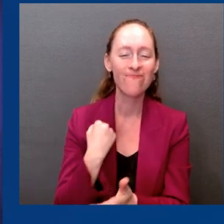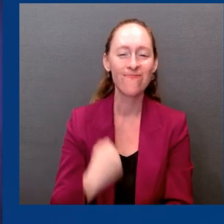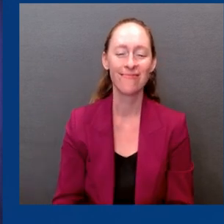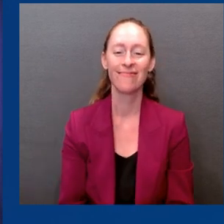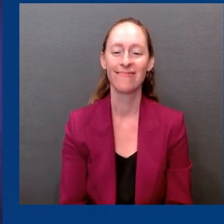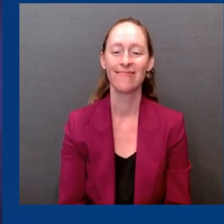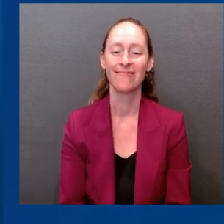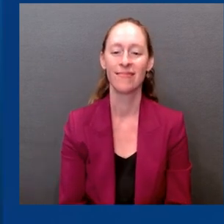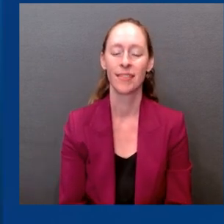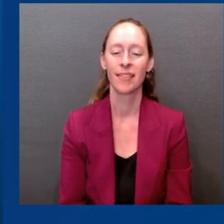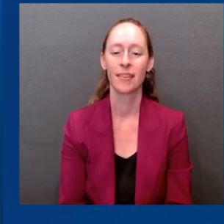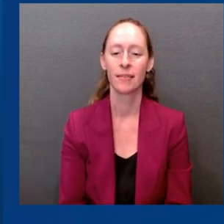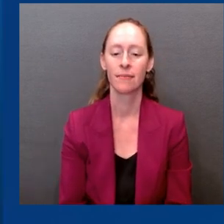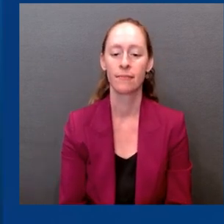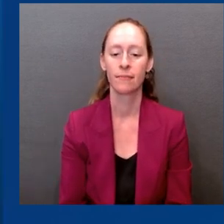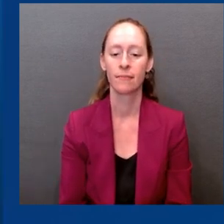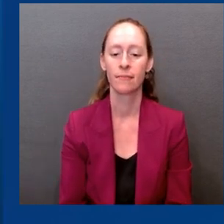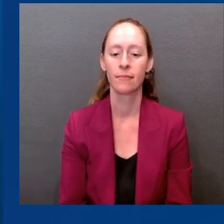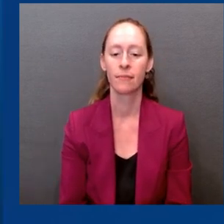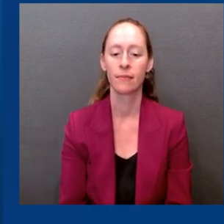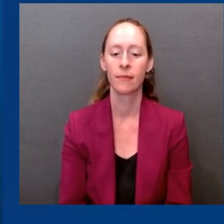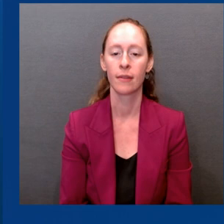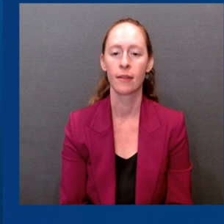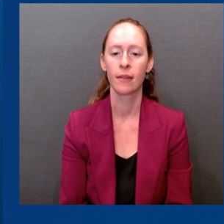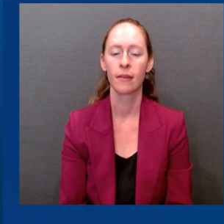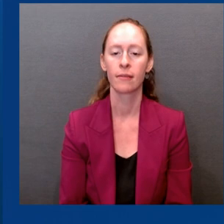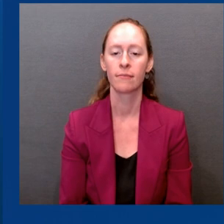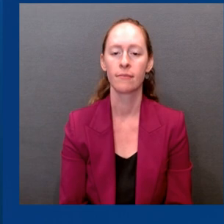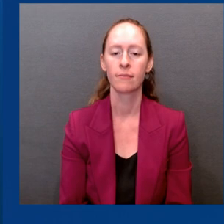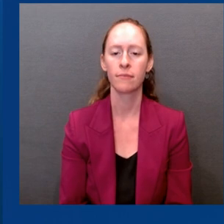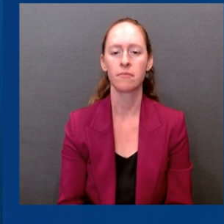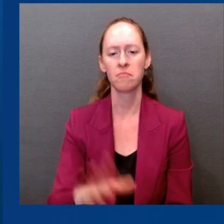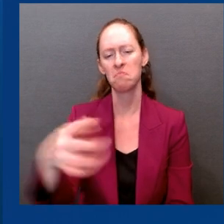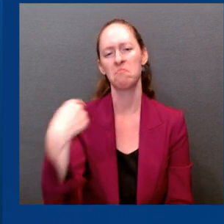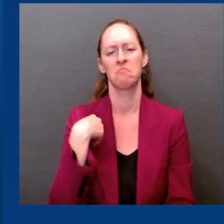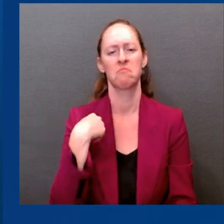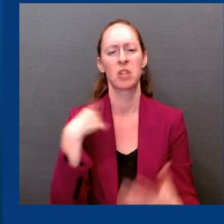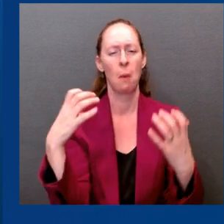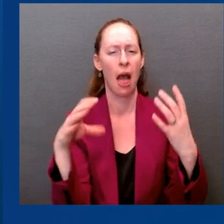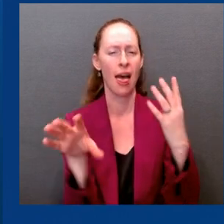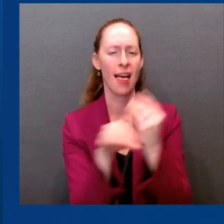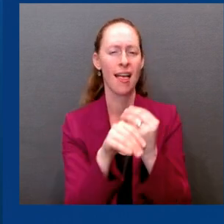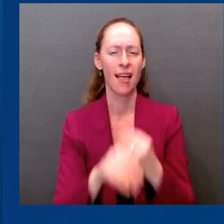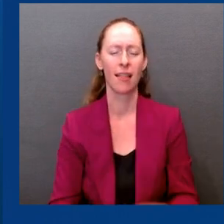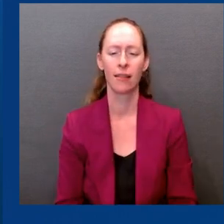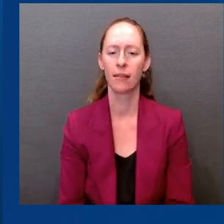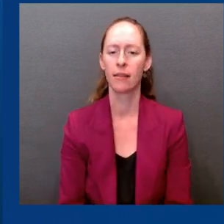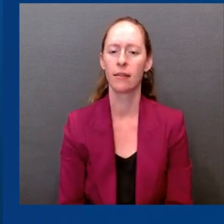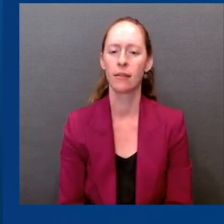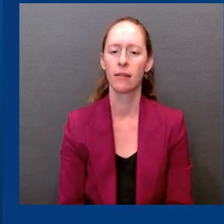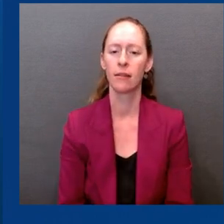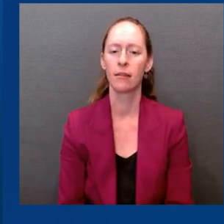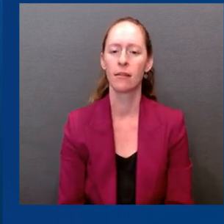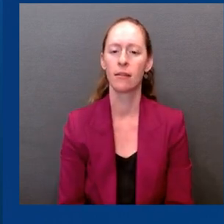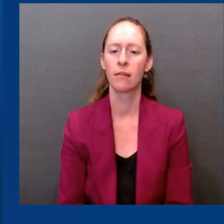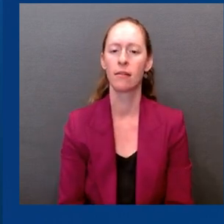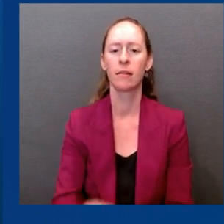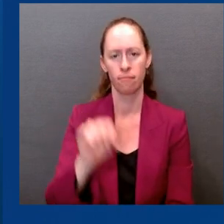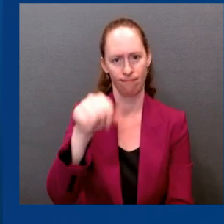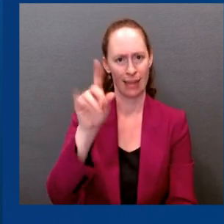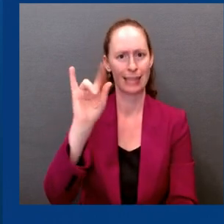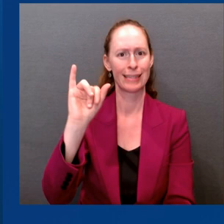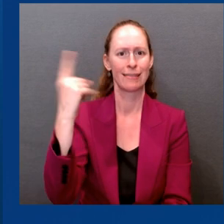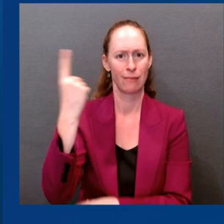Dr. And maybe I'll just add, Dr. Jha, that this is a concern that has been raised. And one of the things that we're actively working to do is taking